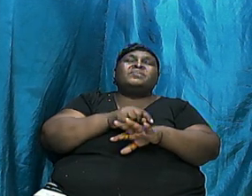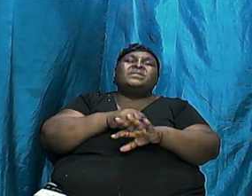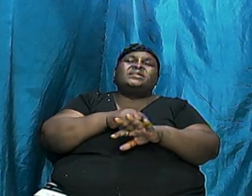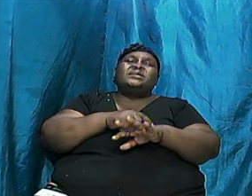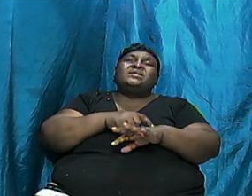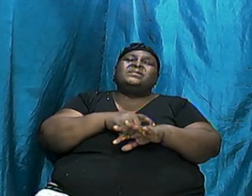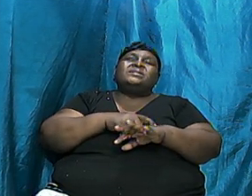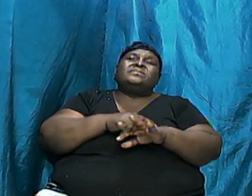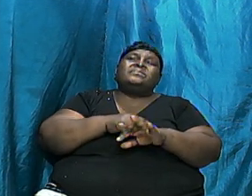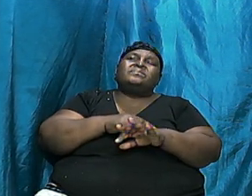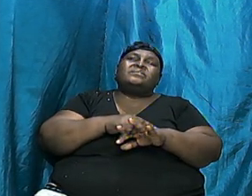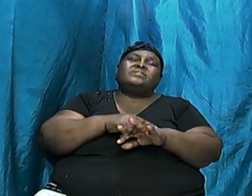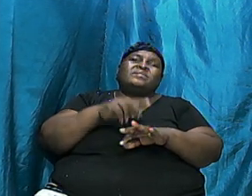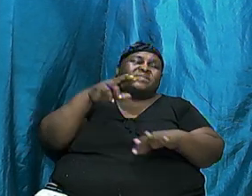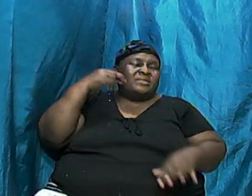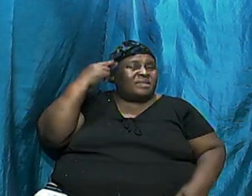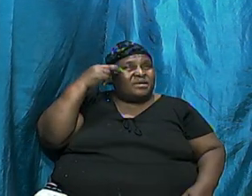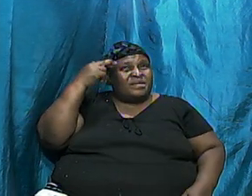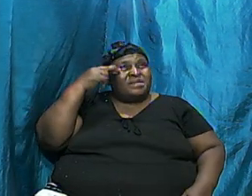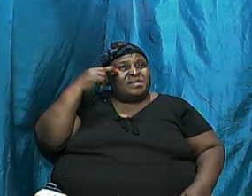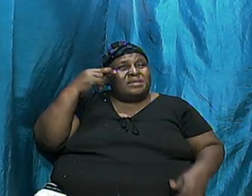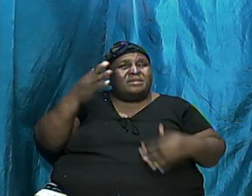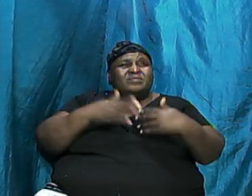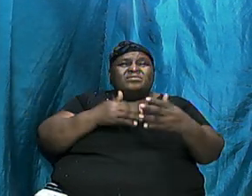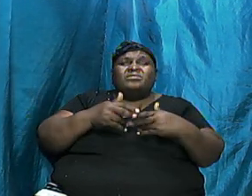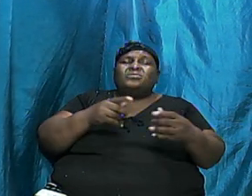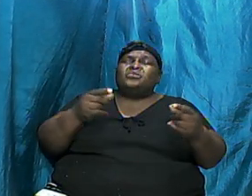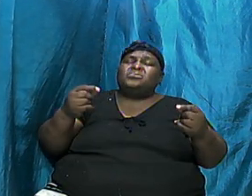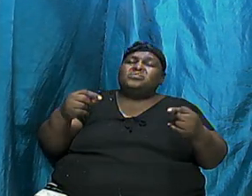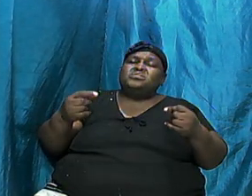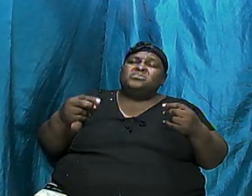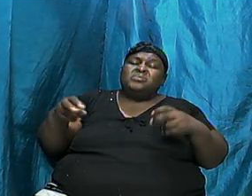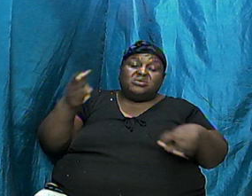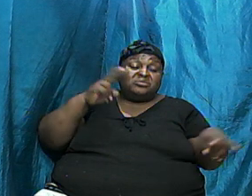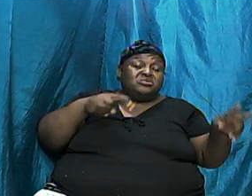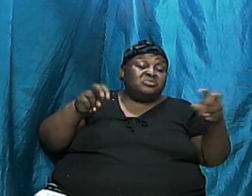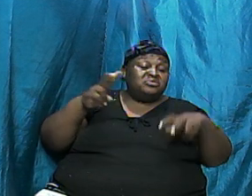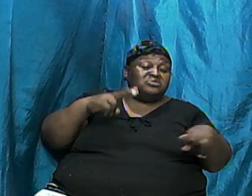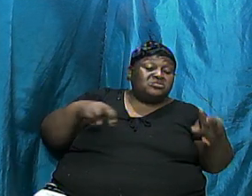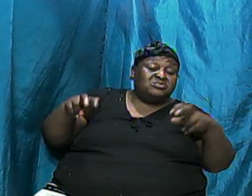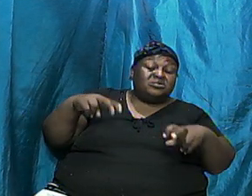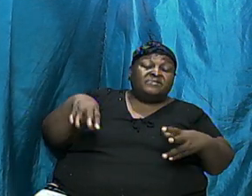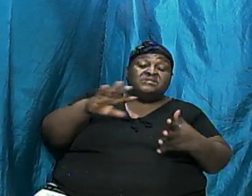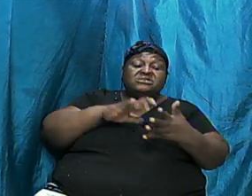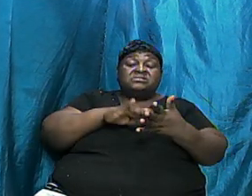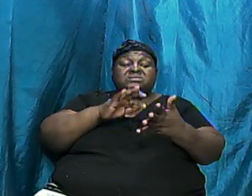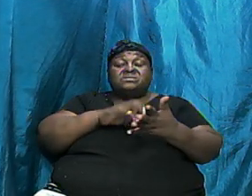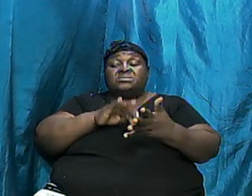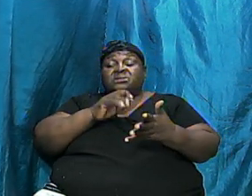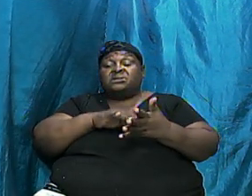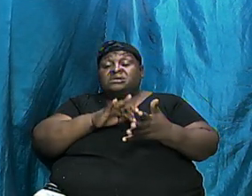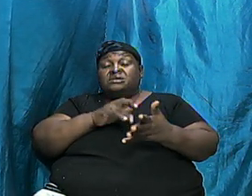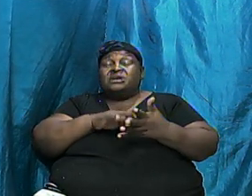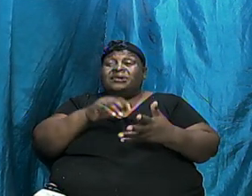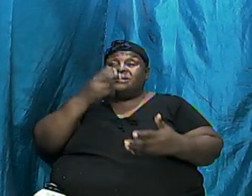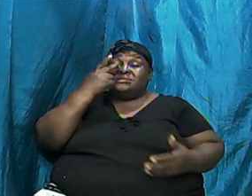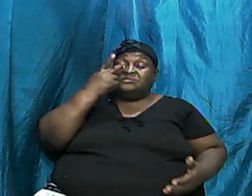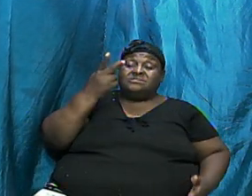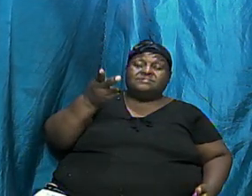that we recognize that although we are doing the survey and although we are seeing